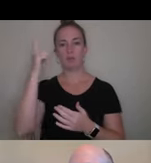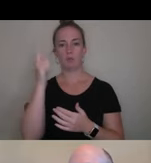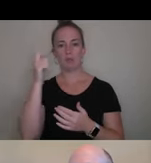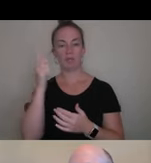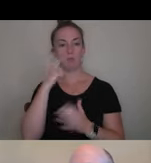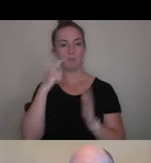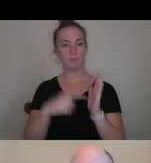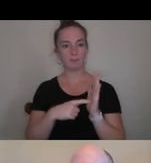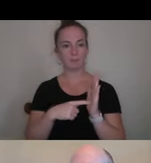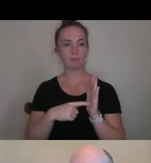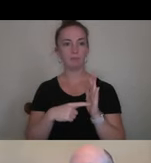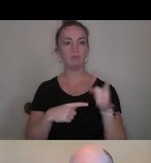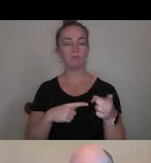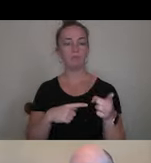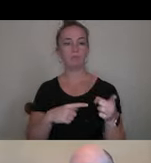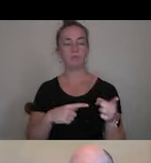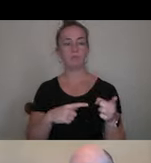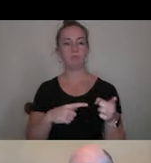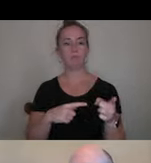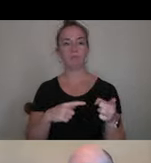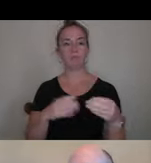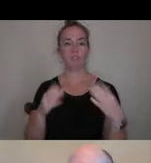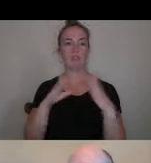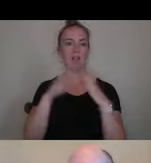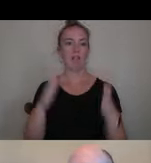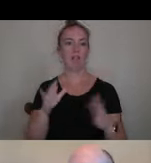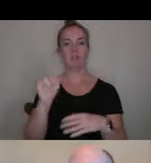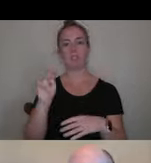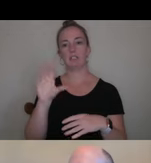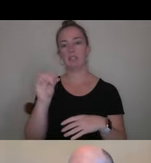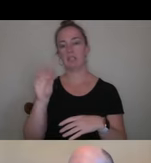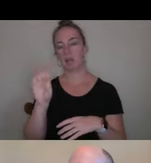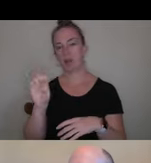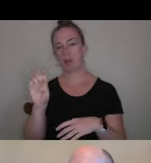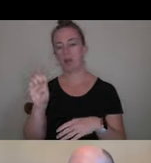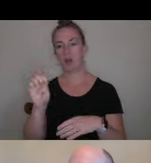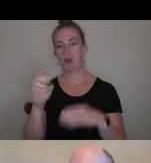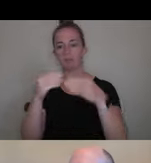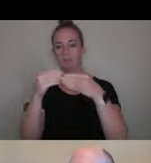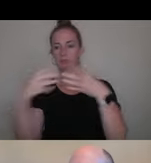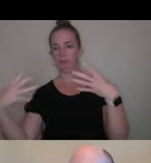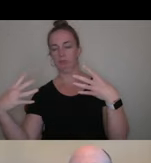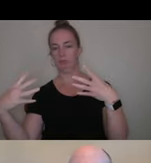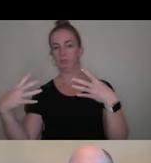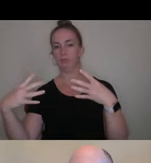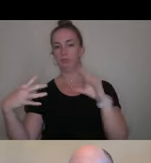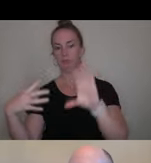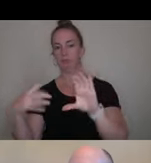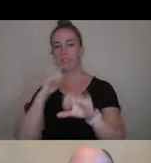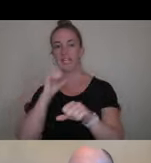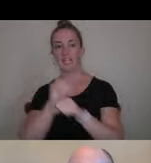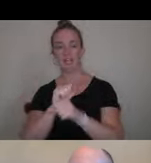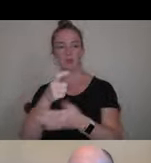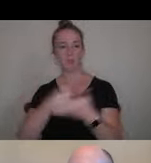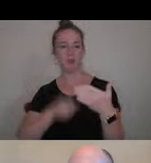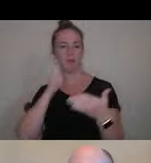notice with we give you a household income here, break down the package, and the actual cost to